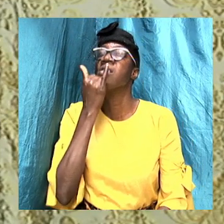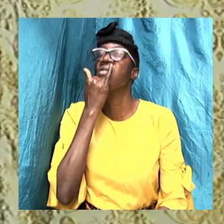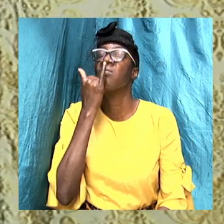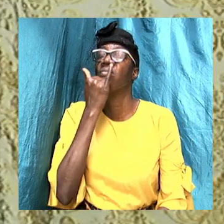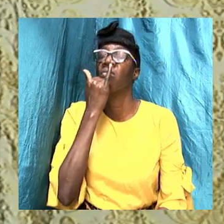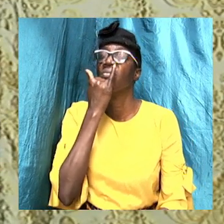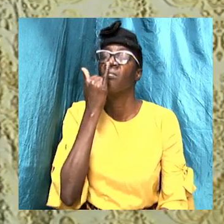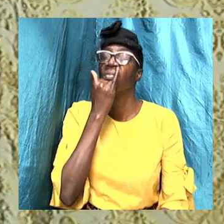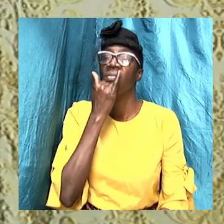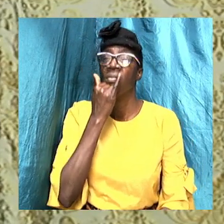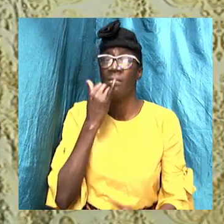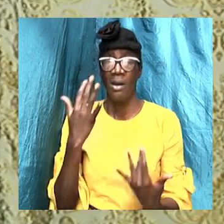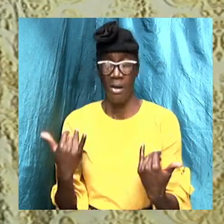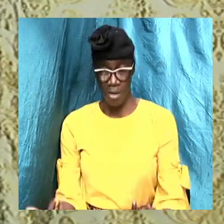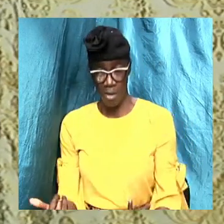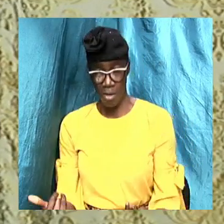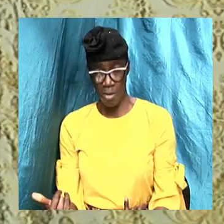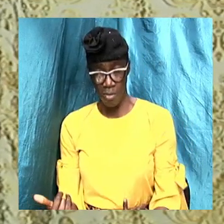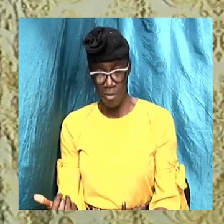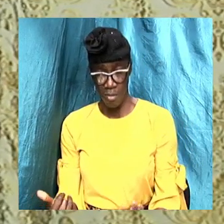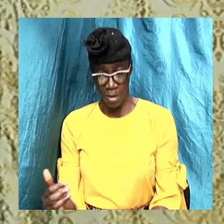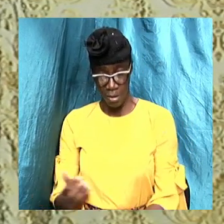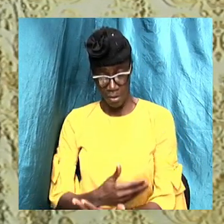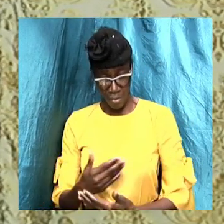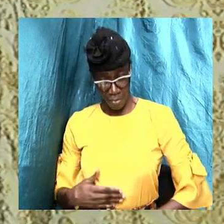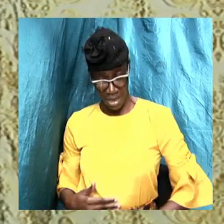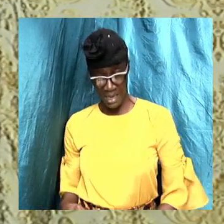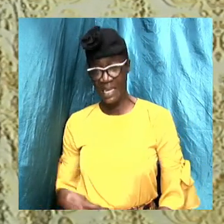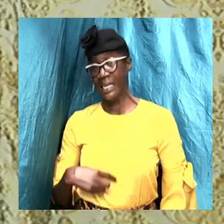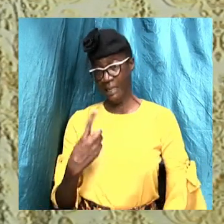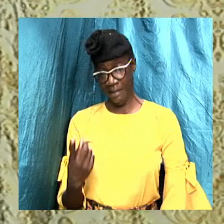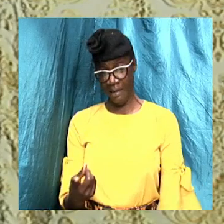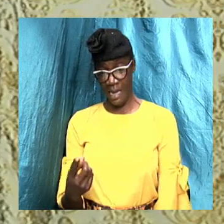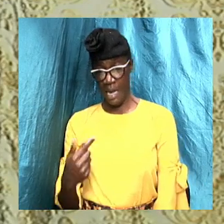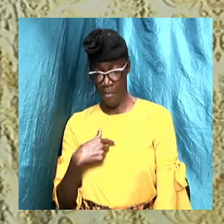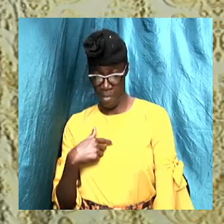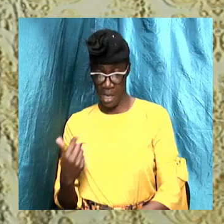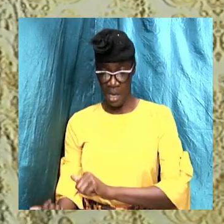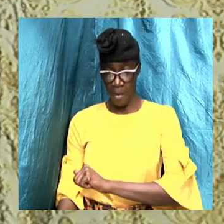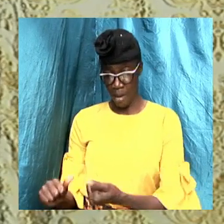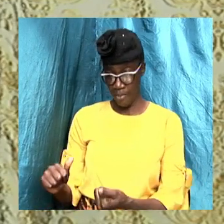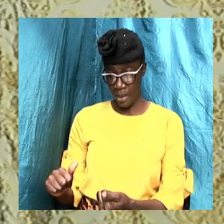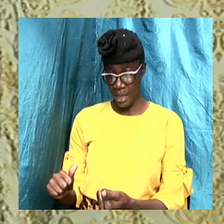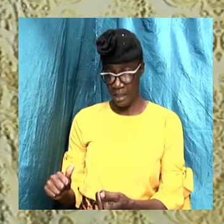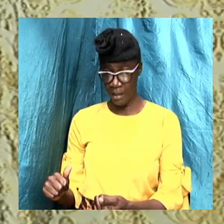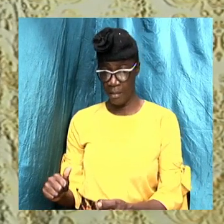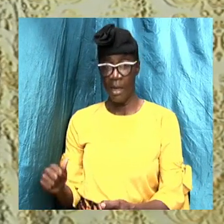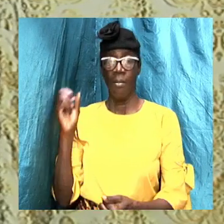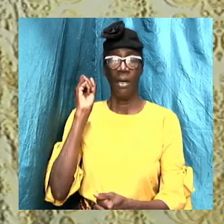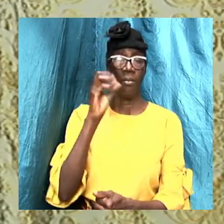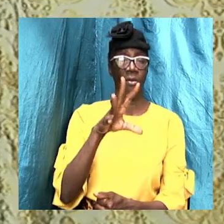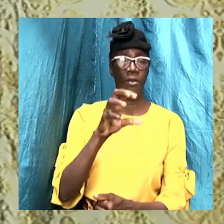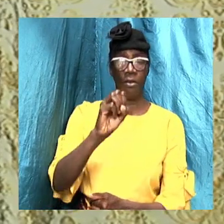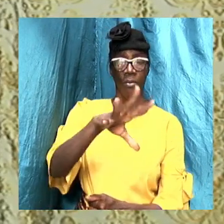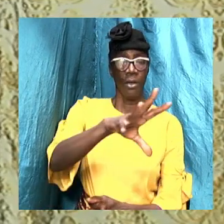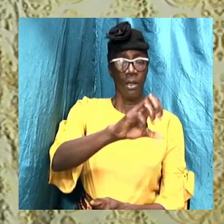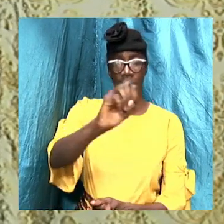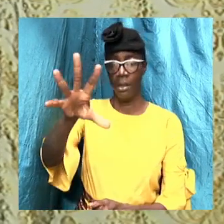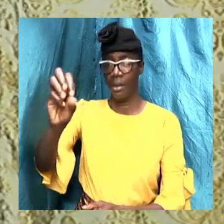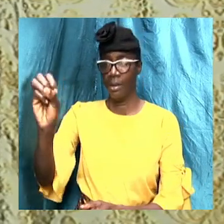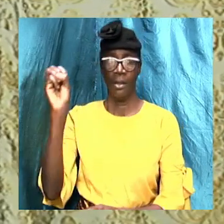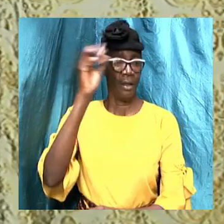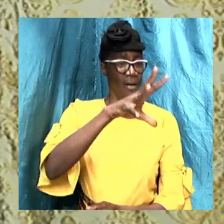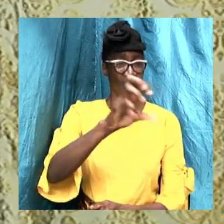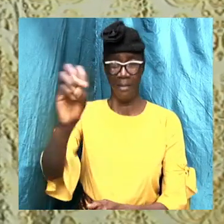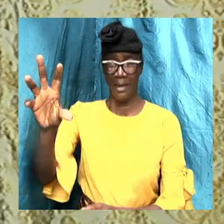So how is it that somebody can say I am baptized by being sprinkled That would